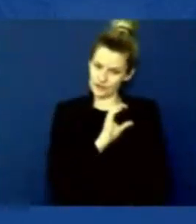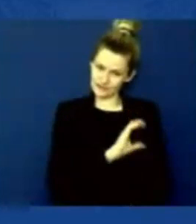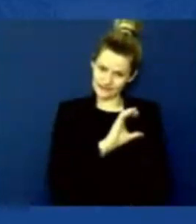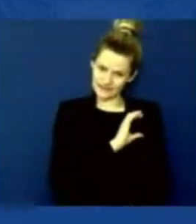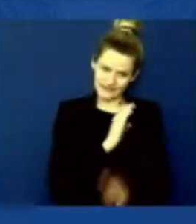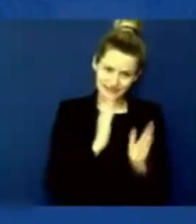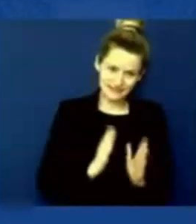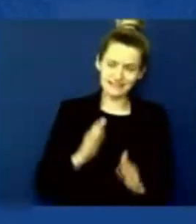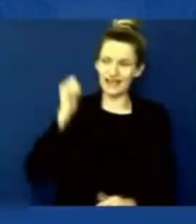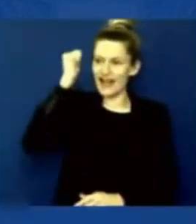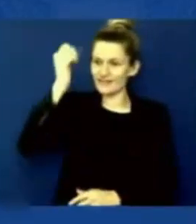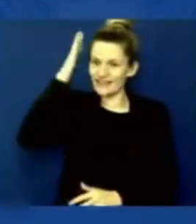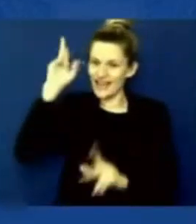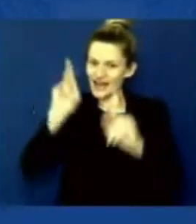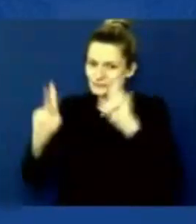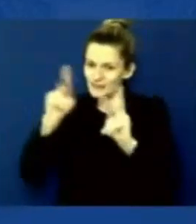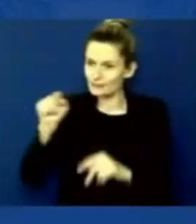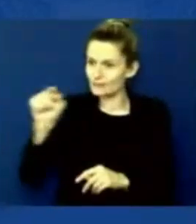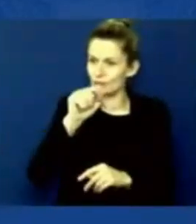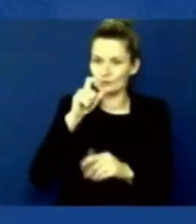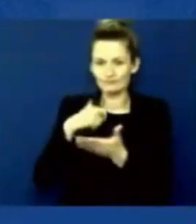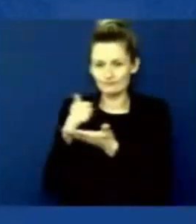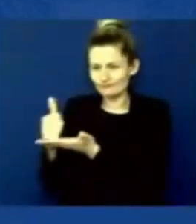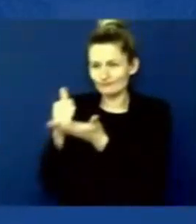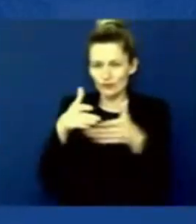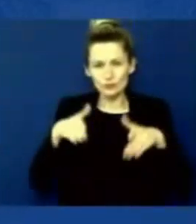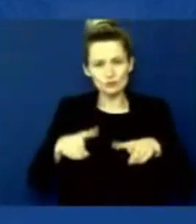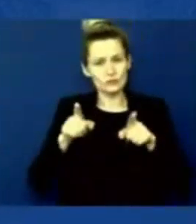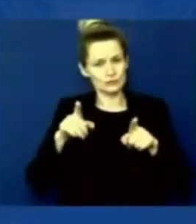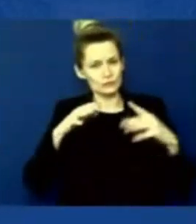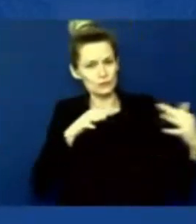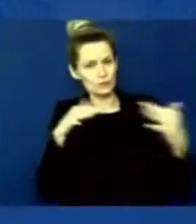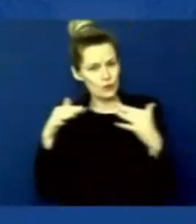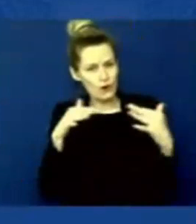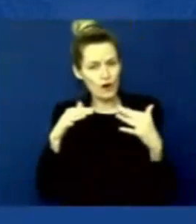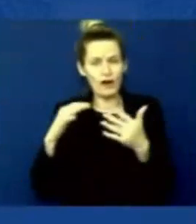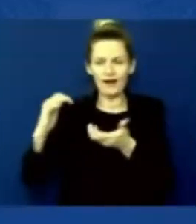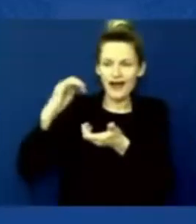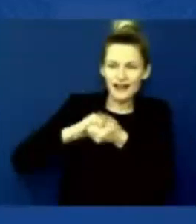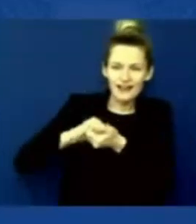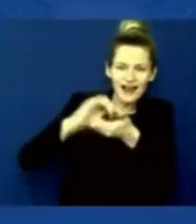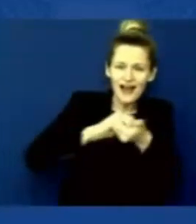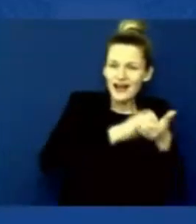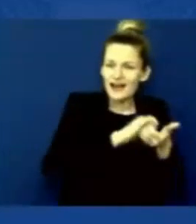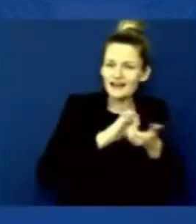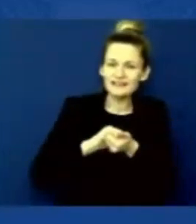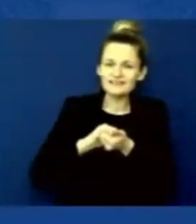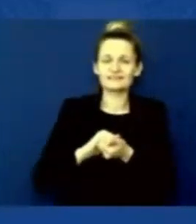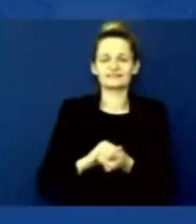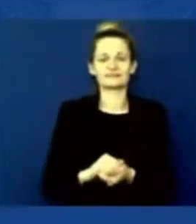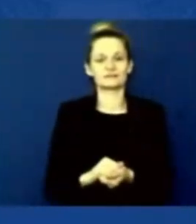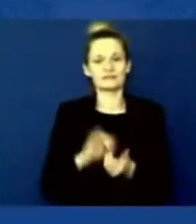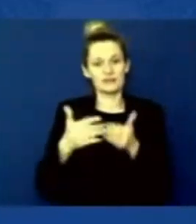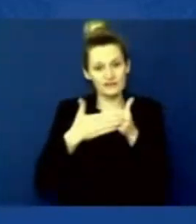effort. But we have a long way to go, and a lot could still go wrong. But to move out 30,000